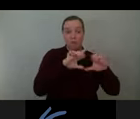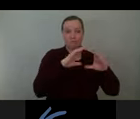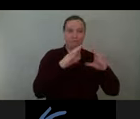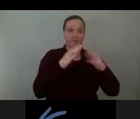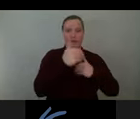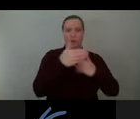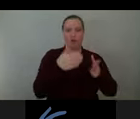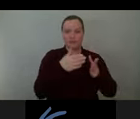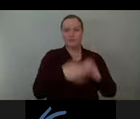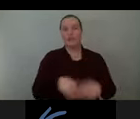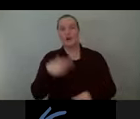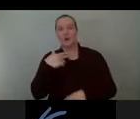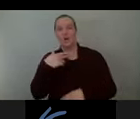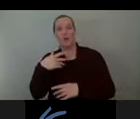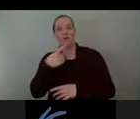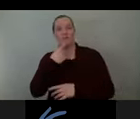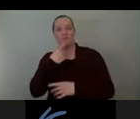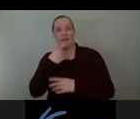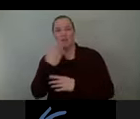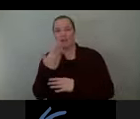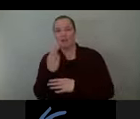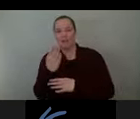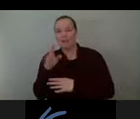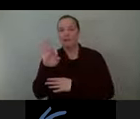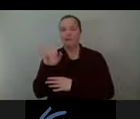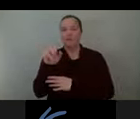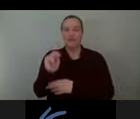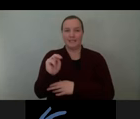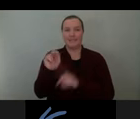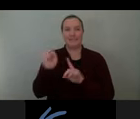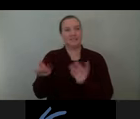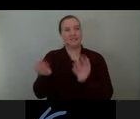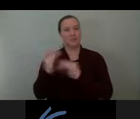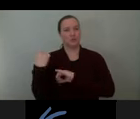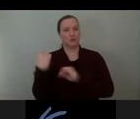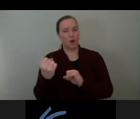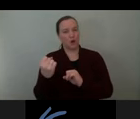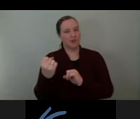and metal fins are more robust and durable and offer more visual transparency